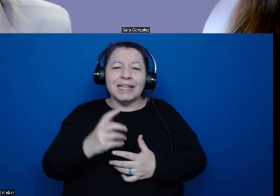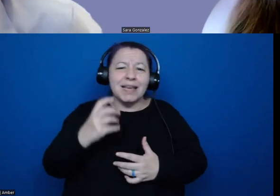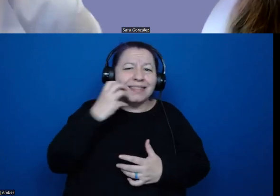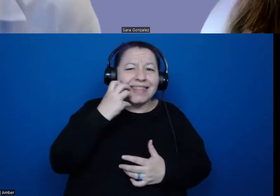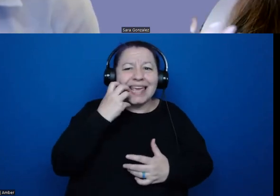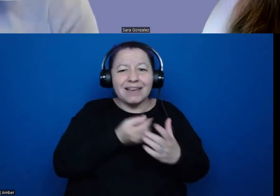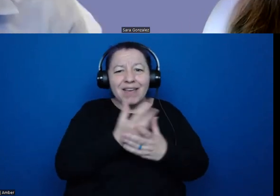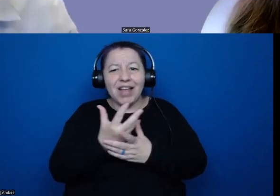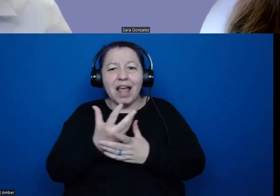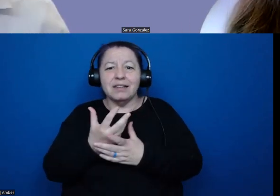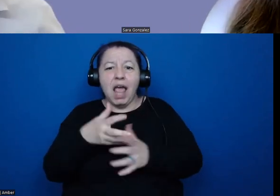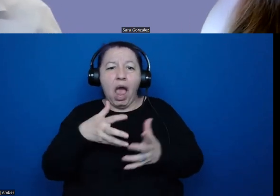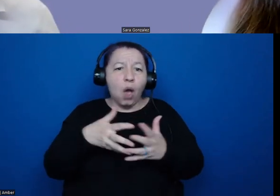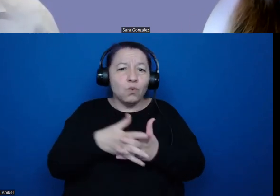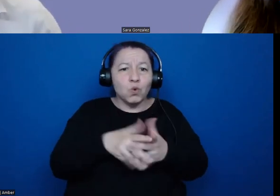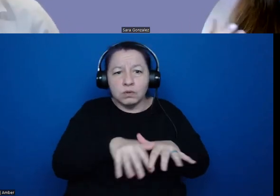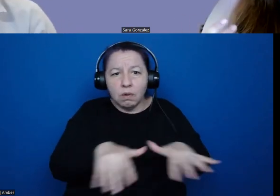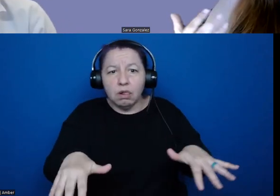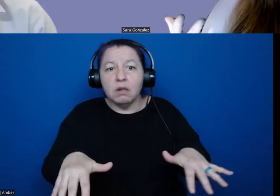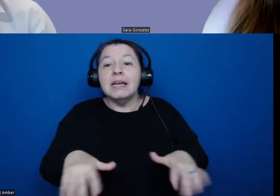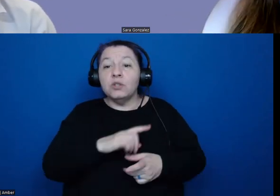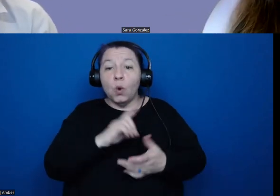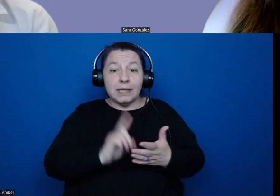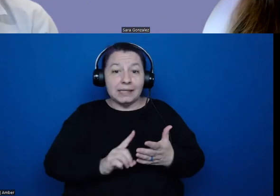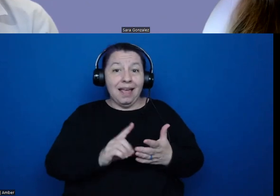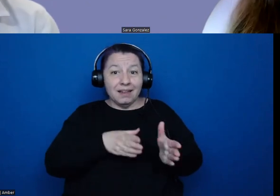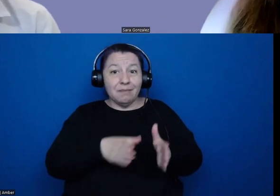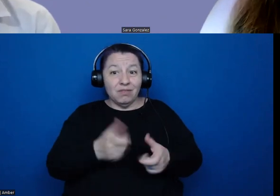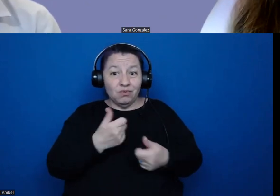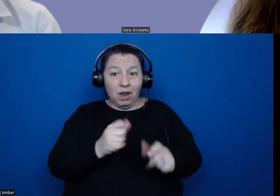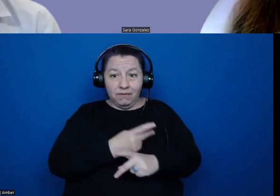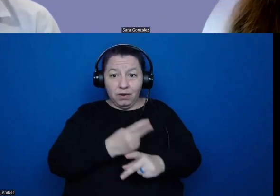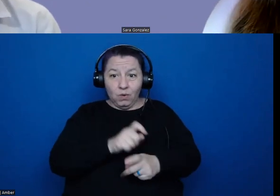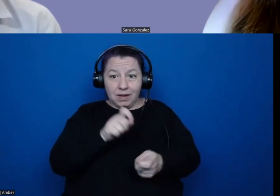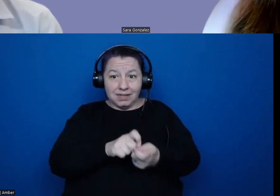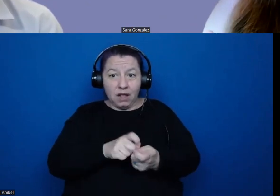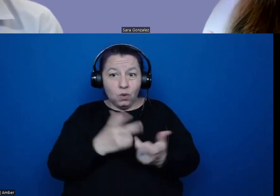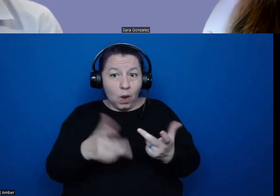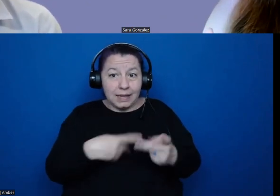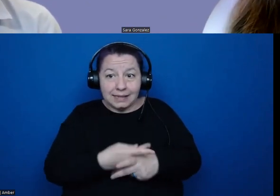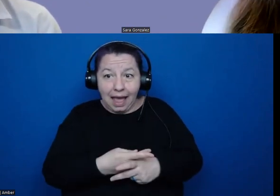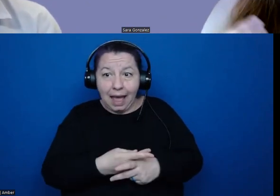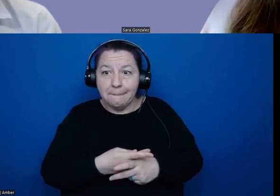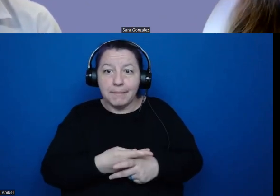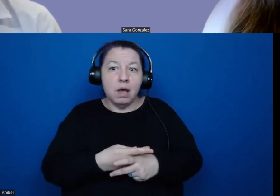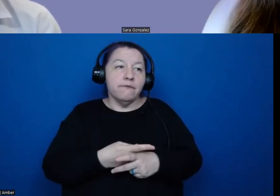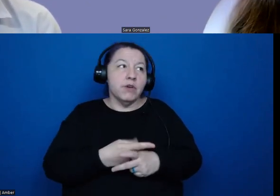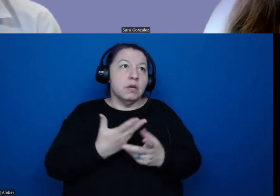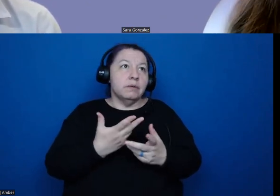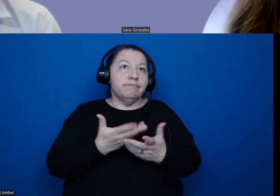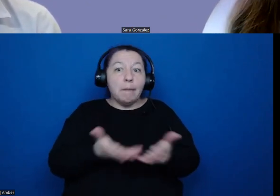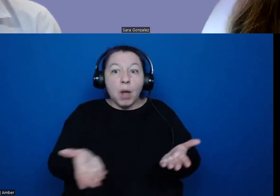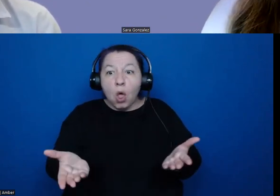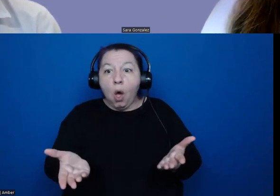map. And so in designing a method to try to try to figure out exactly what kinds like what kinds of belongings